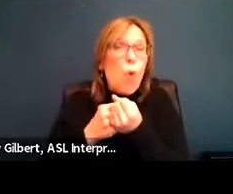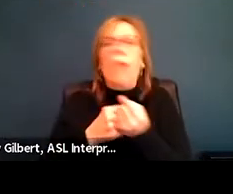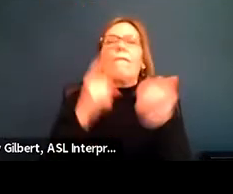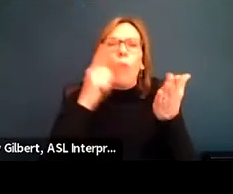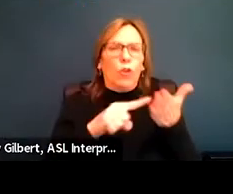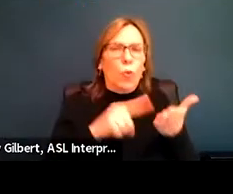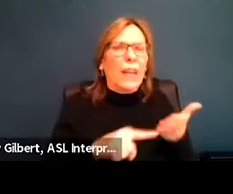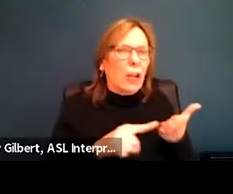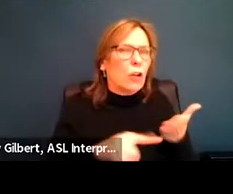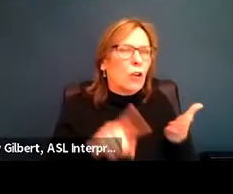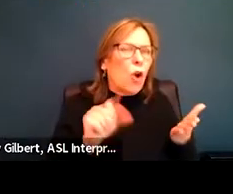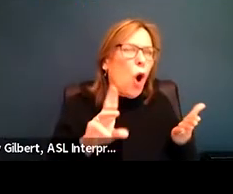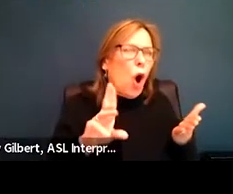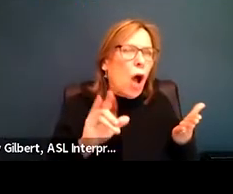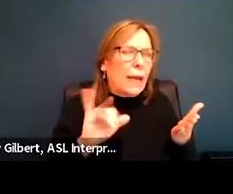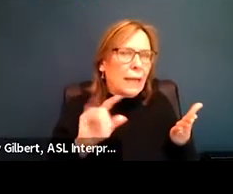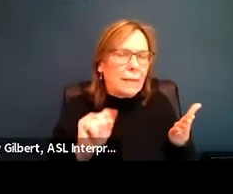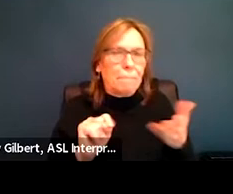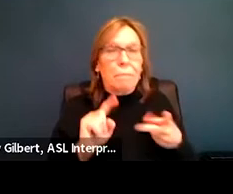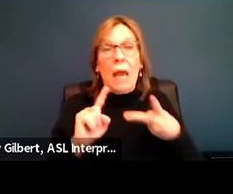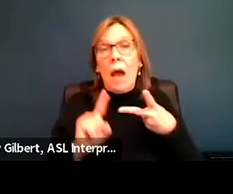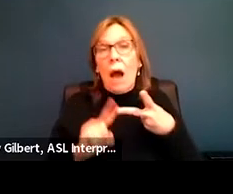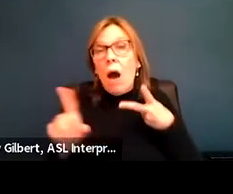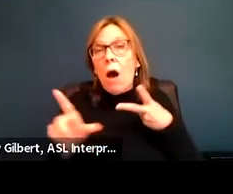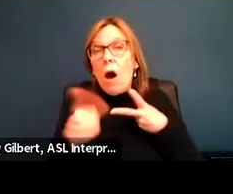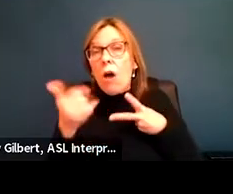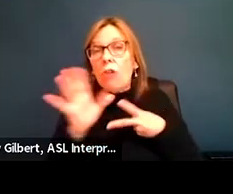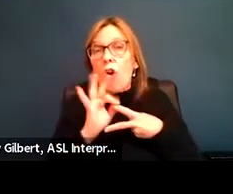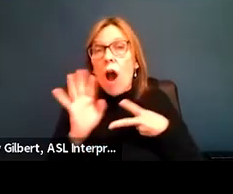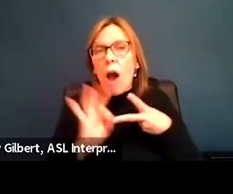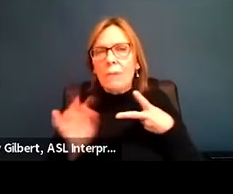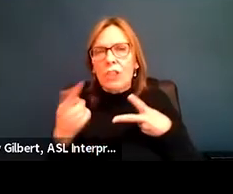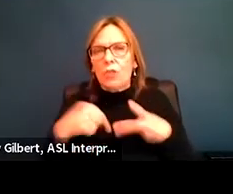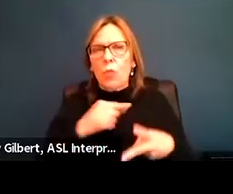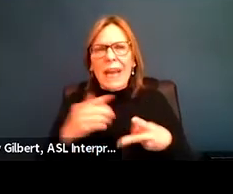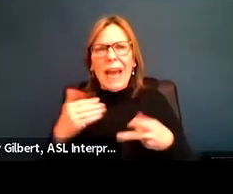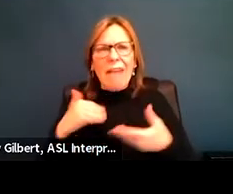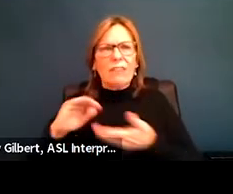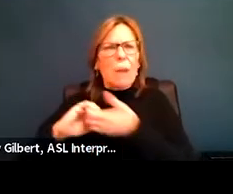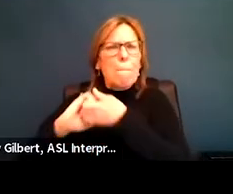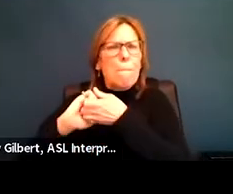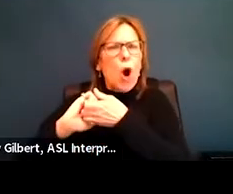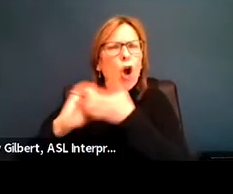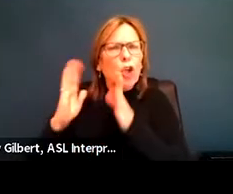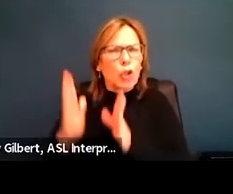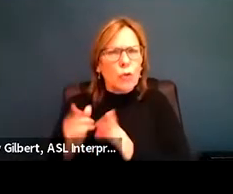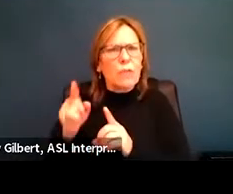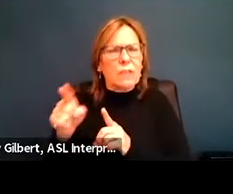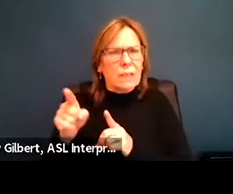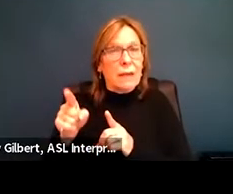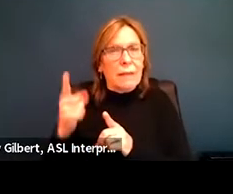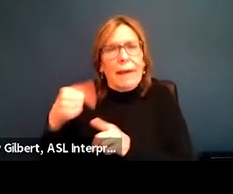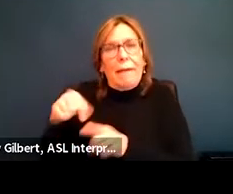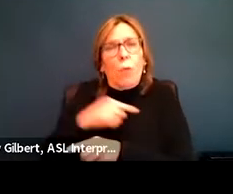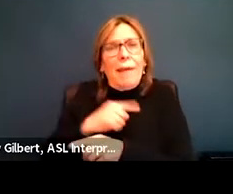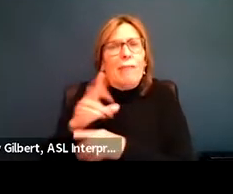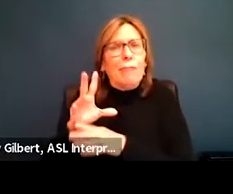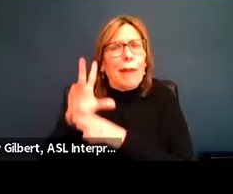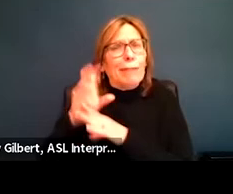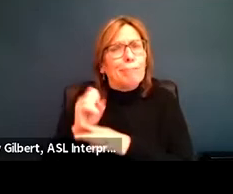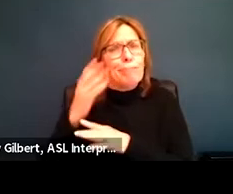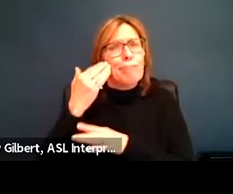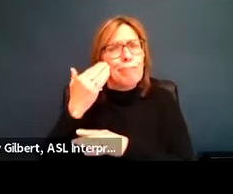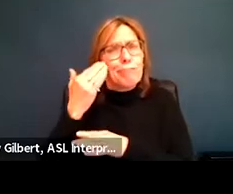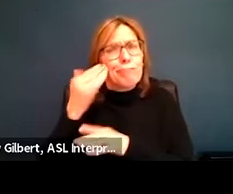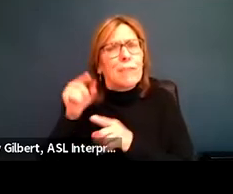Another, uh, option is we have some partners we have been, um, getting to know, particularly from